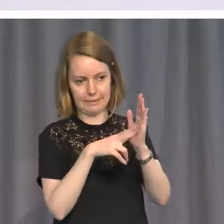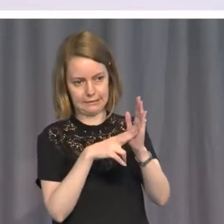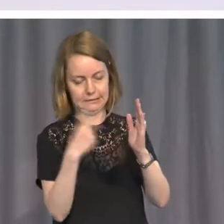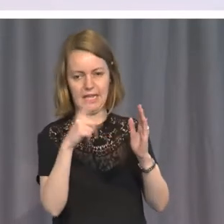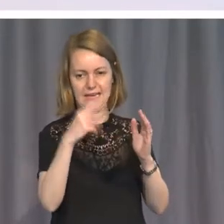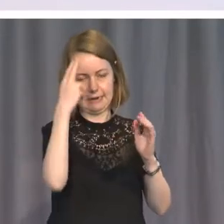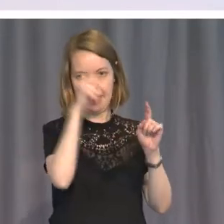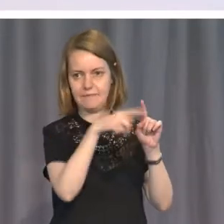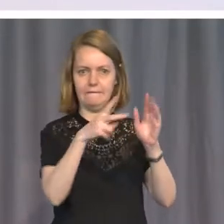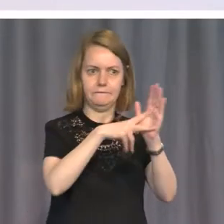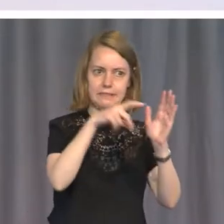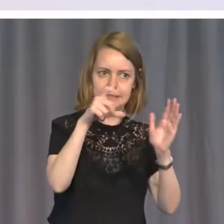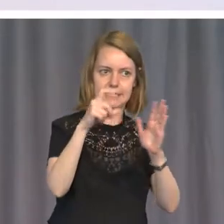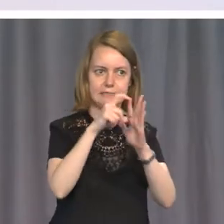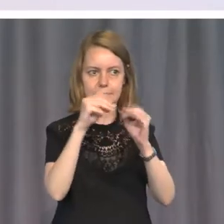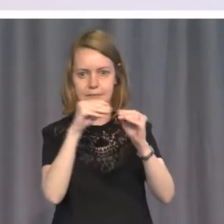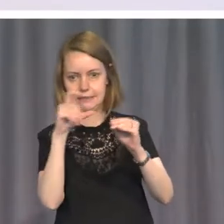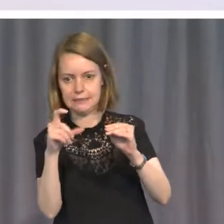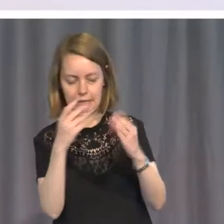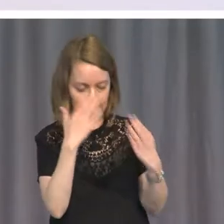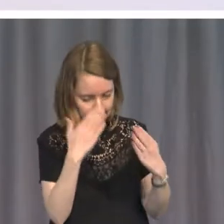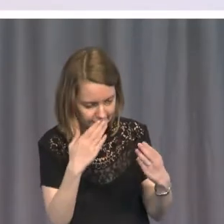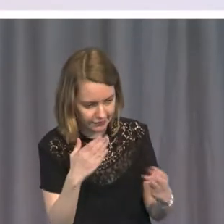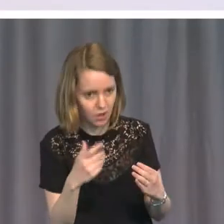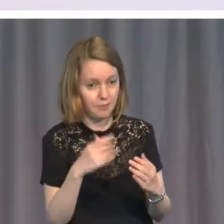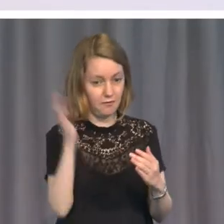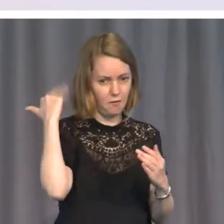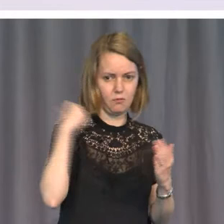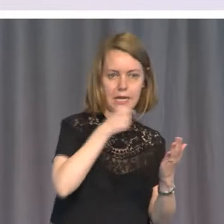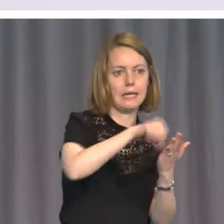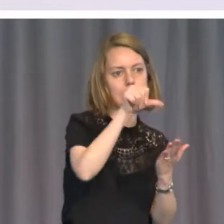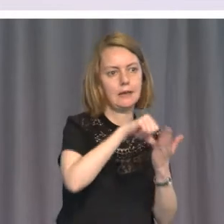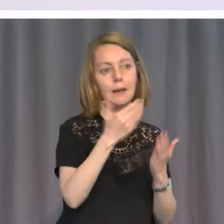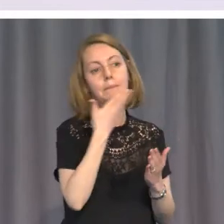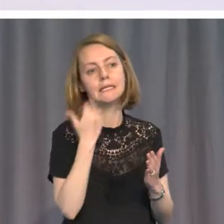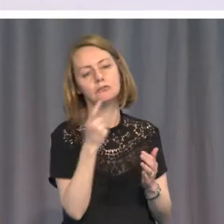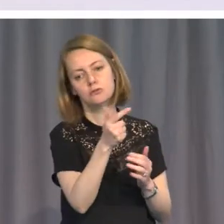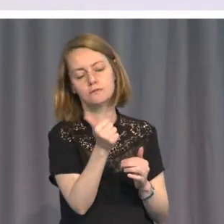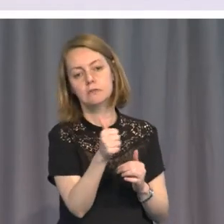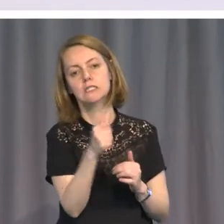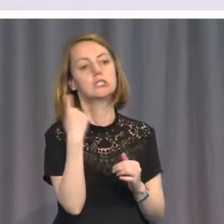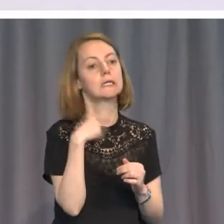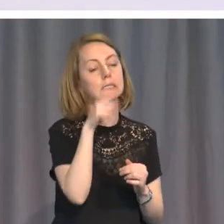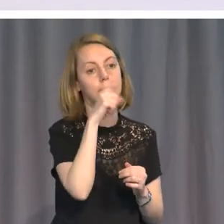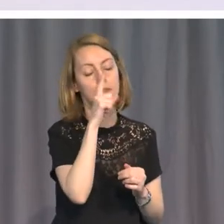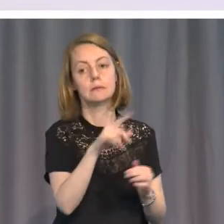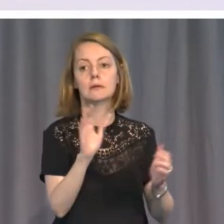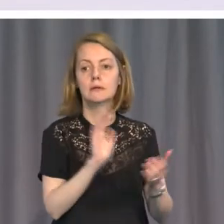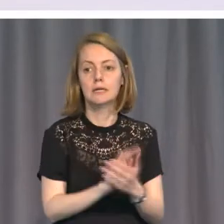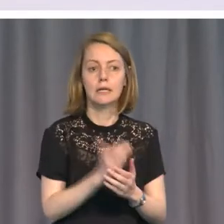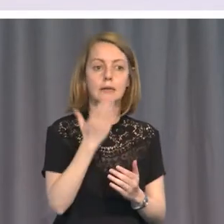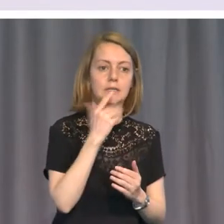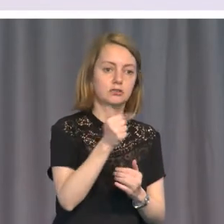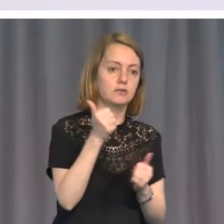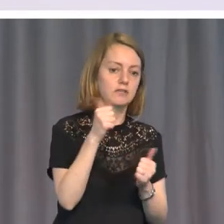VC and Barr, will you please do something about the inquest on the judges